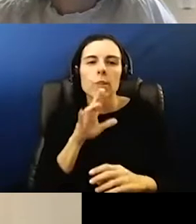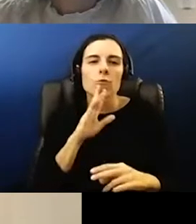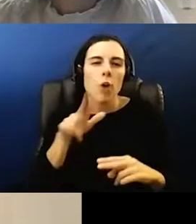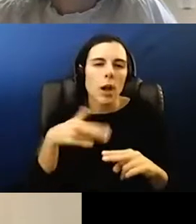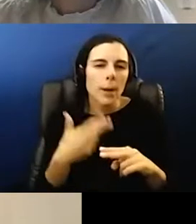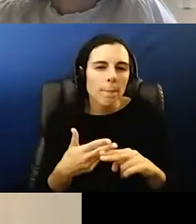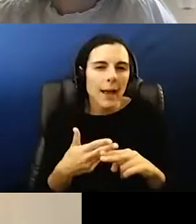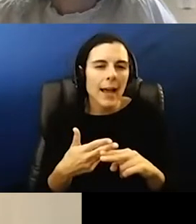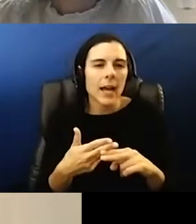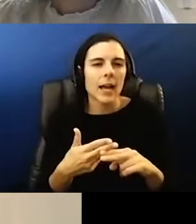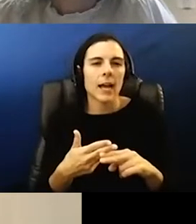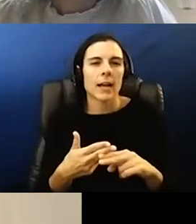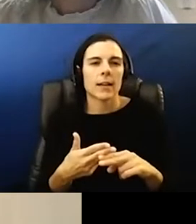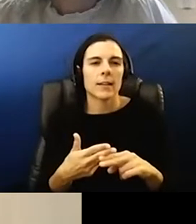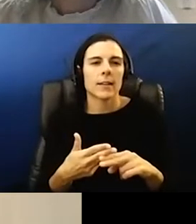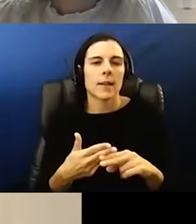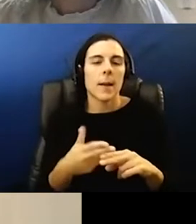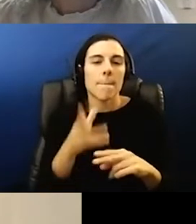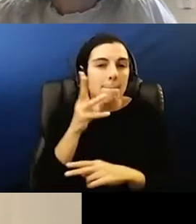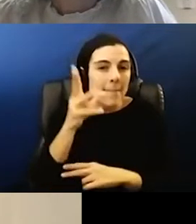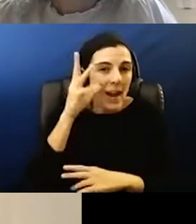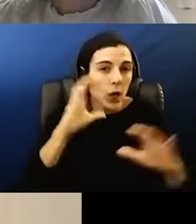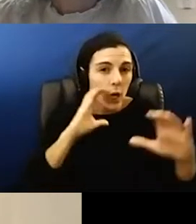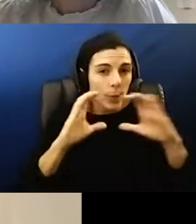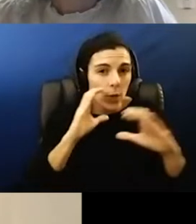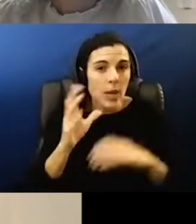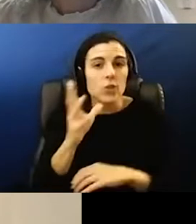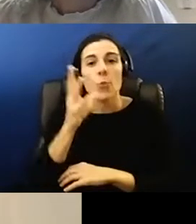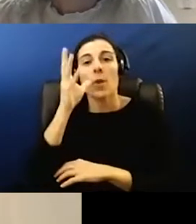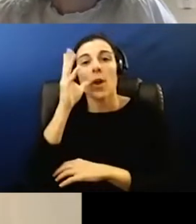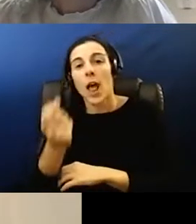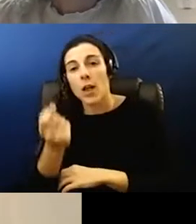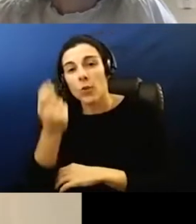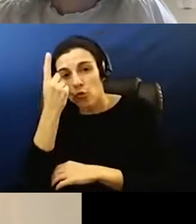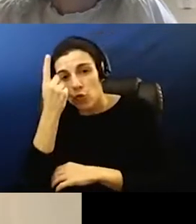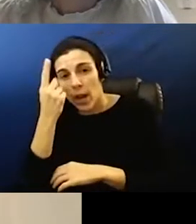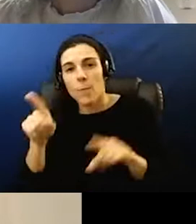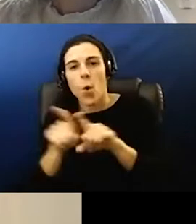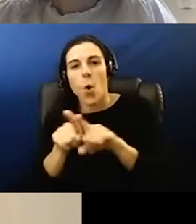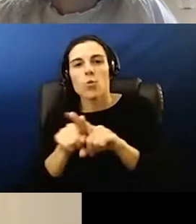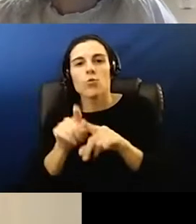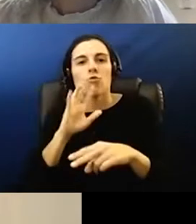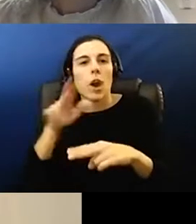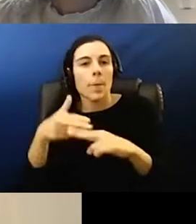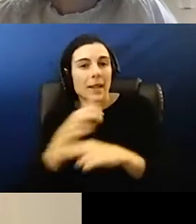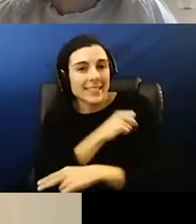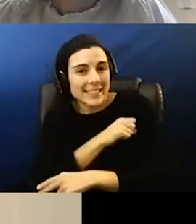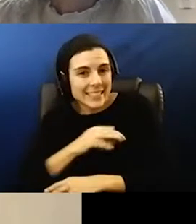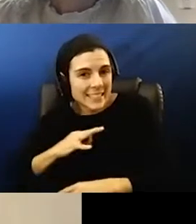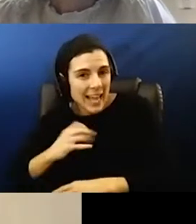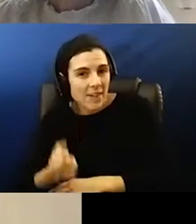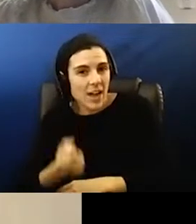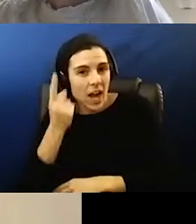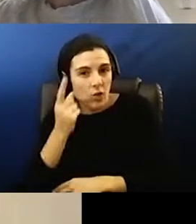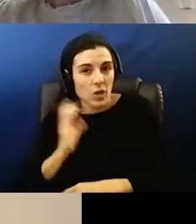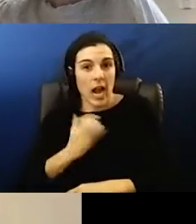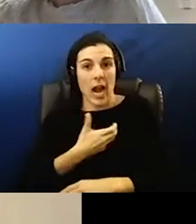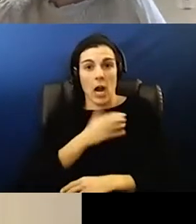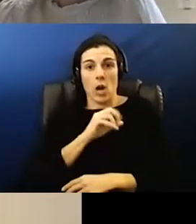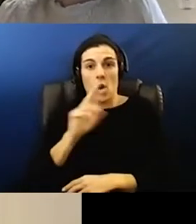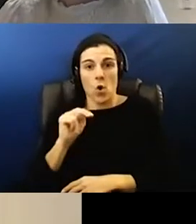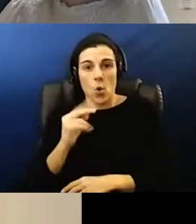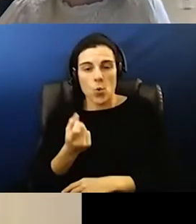parent communication parent understanding and now i'm also talking about staff understanding our own uh